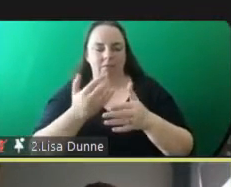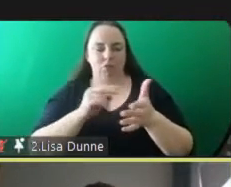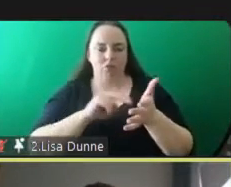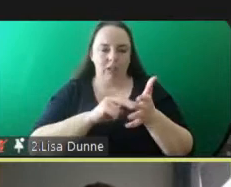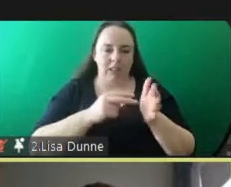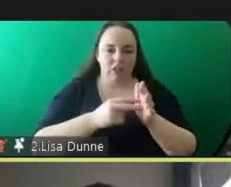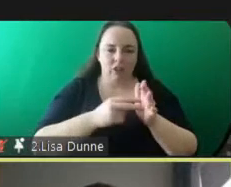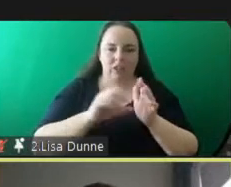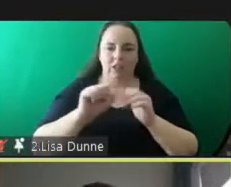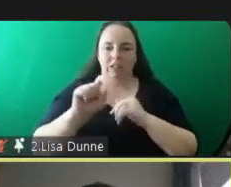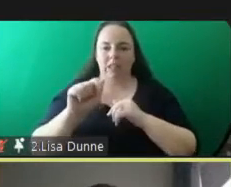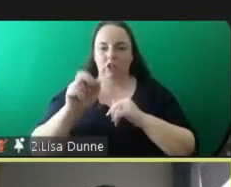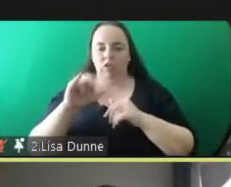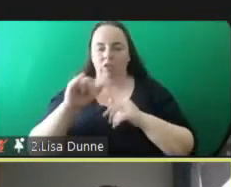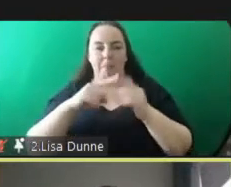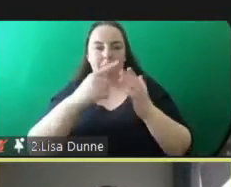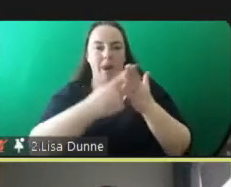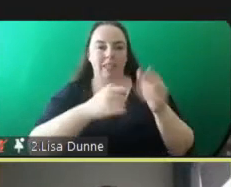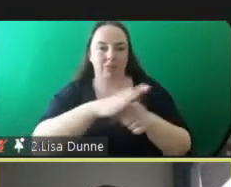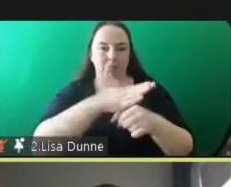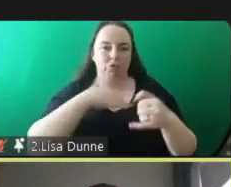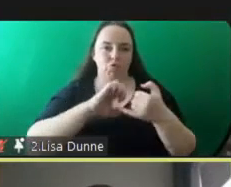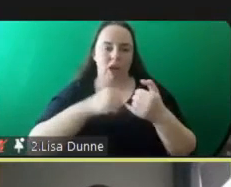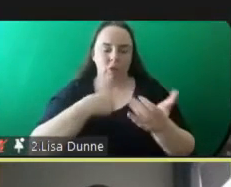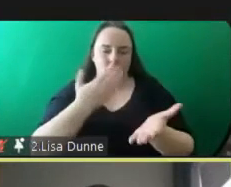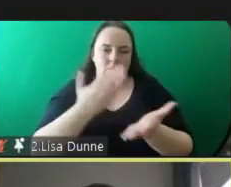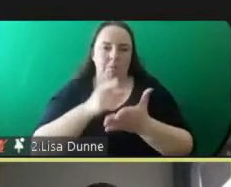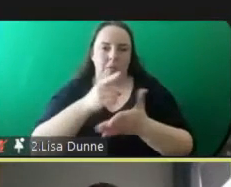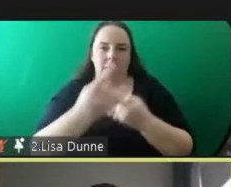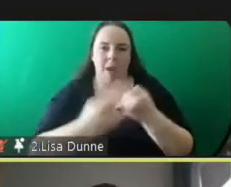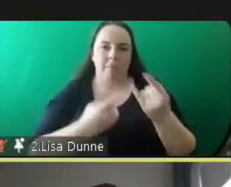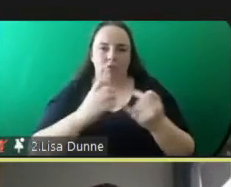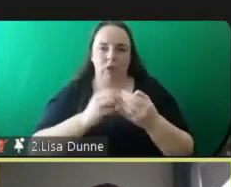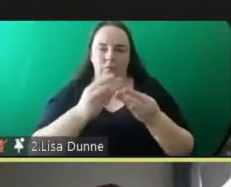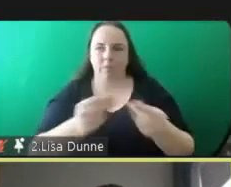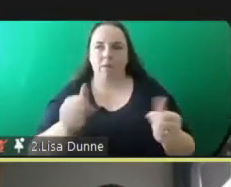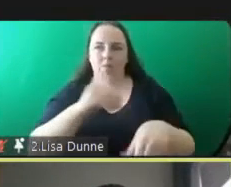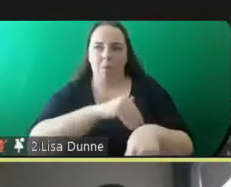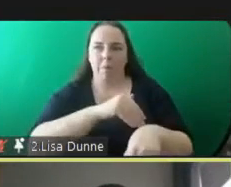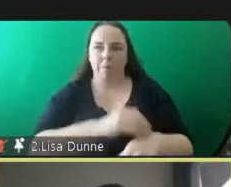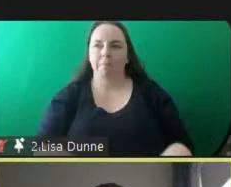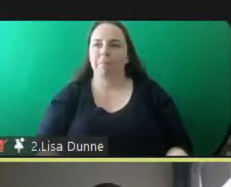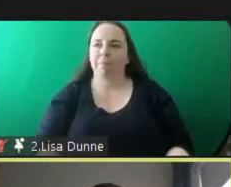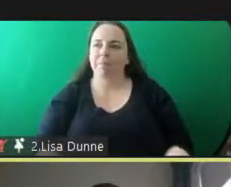try uh overcome if you go to the the next slide please